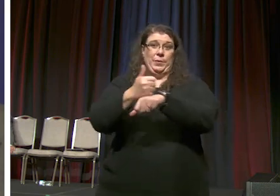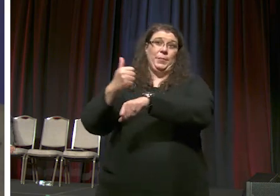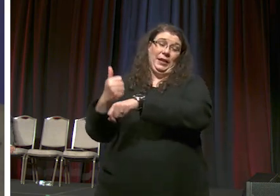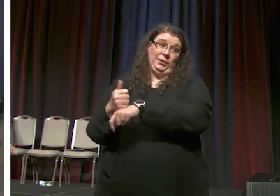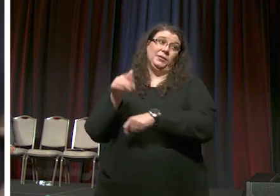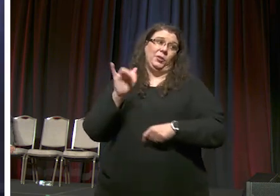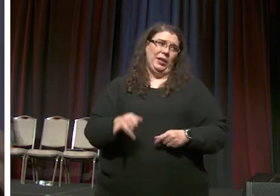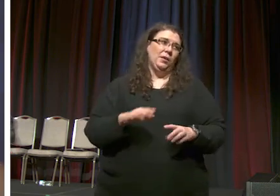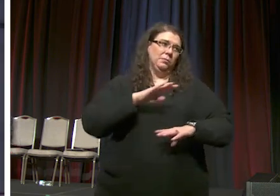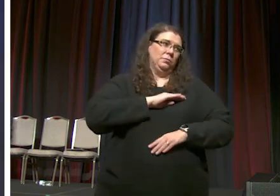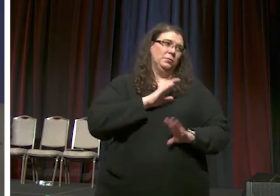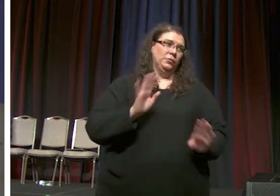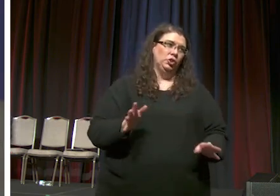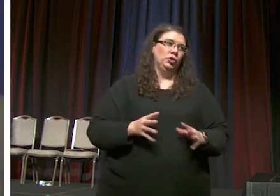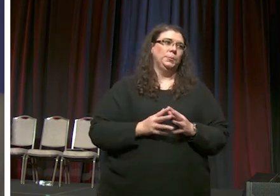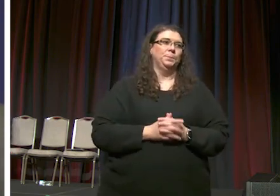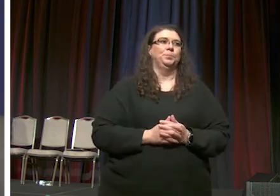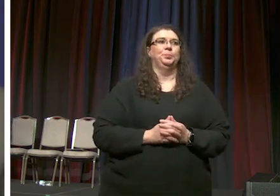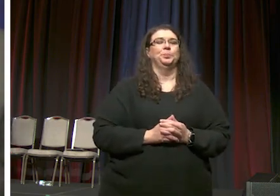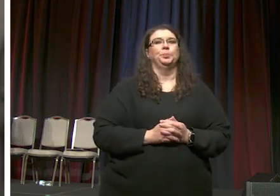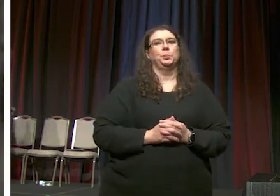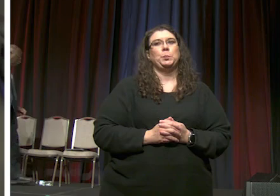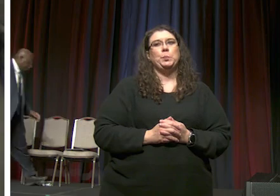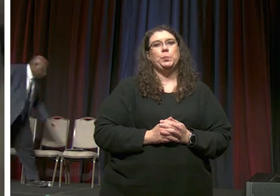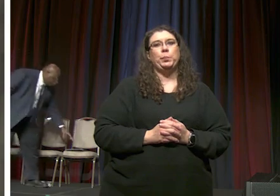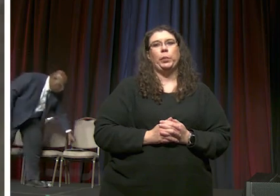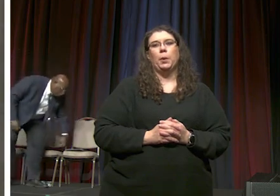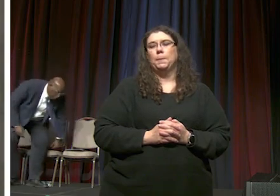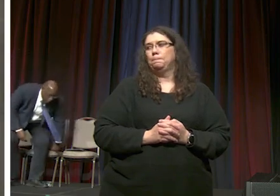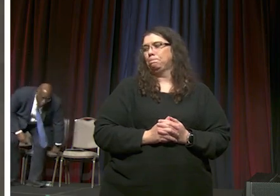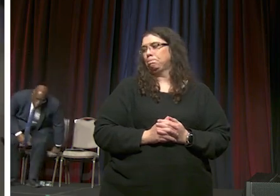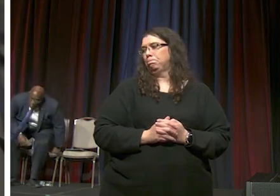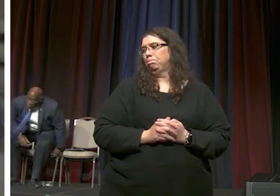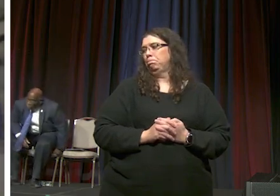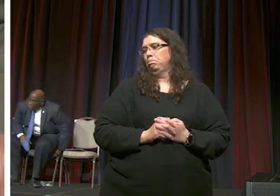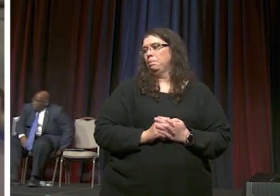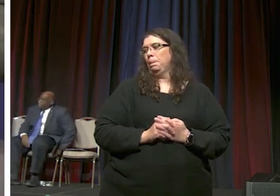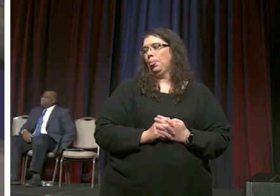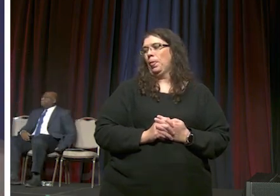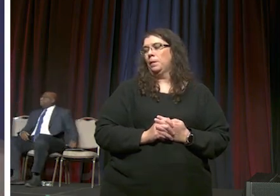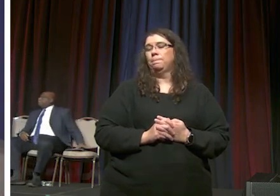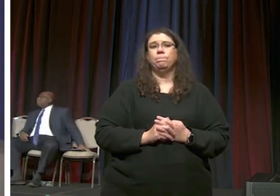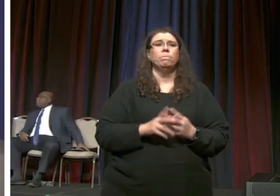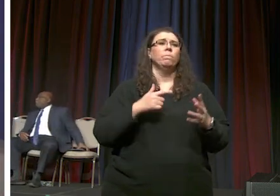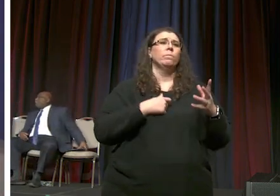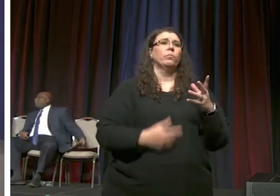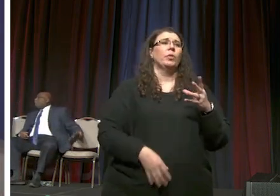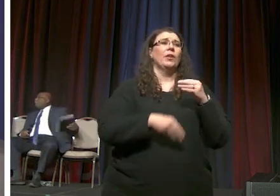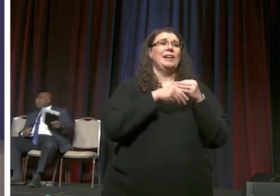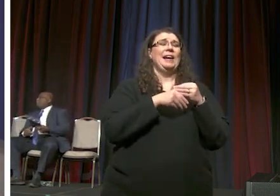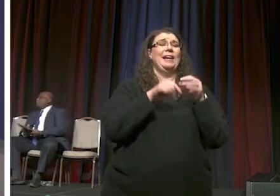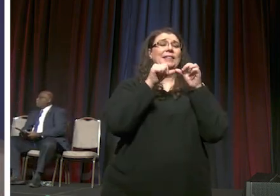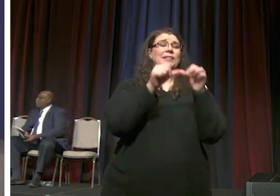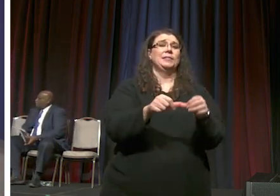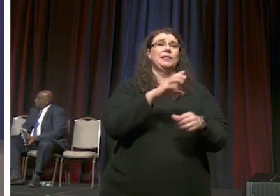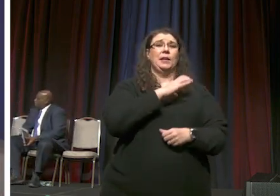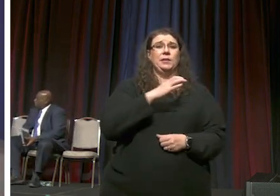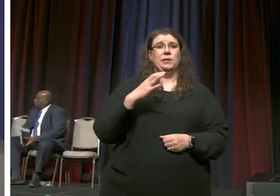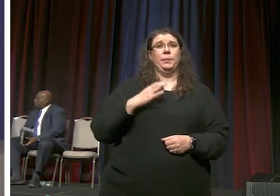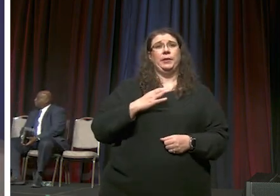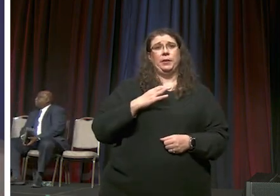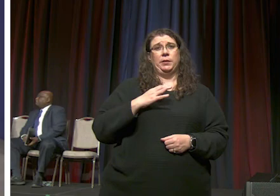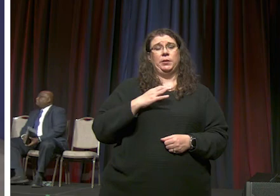i would just add that the standing committee